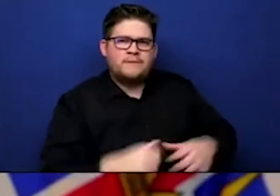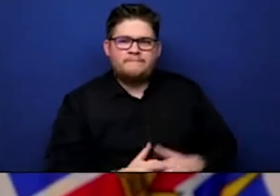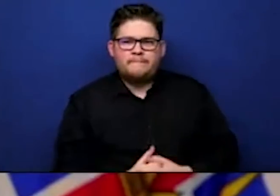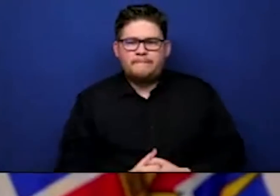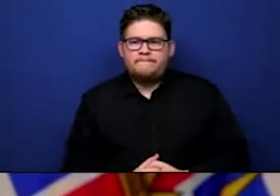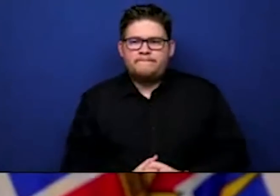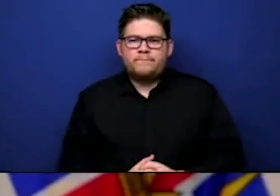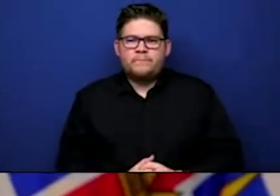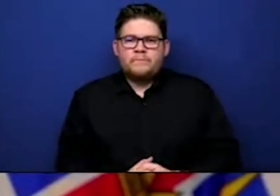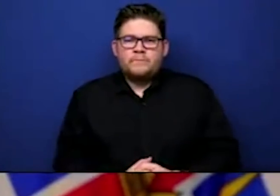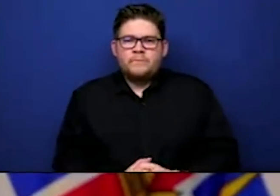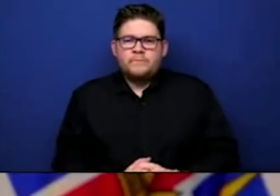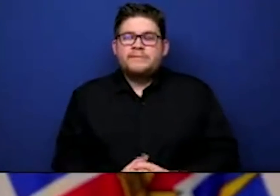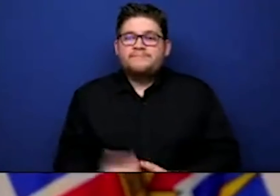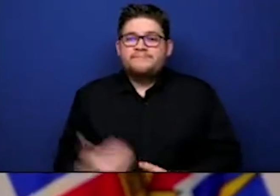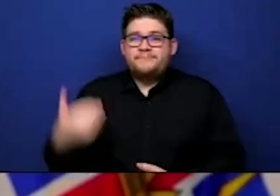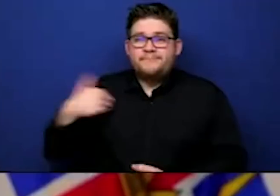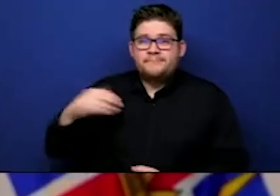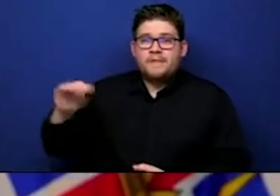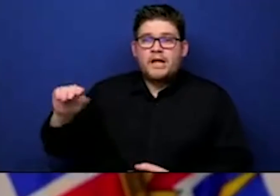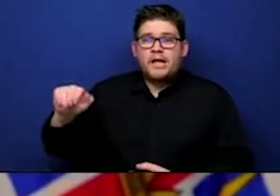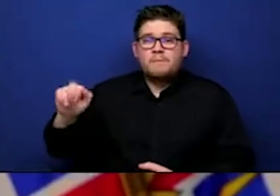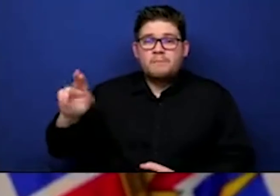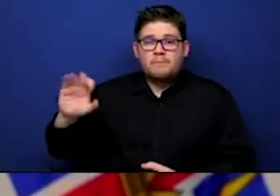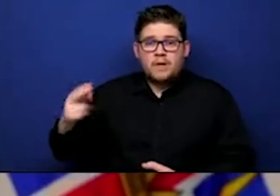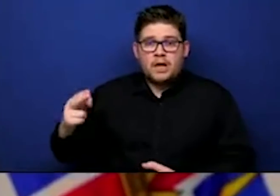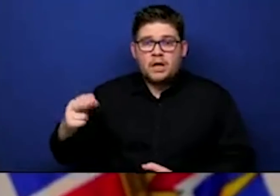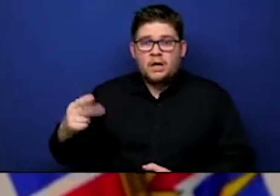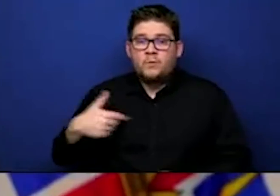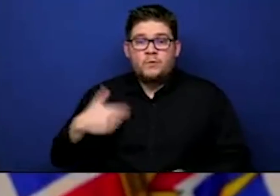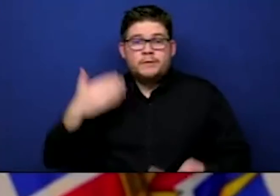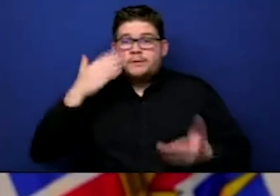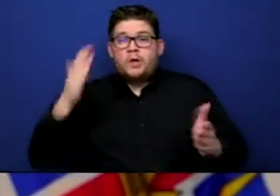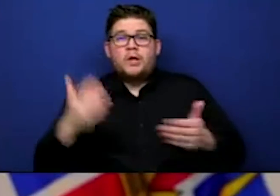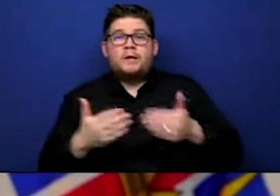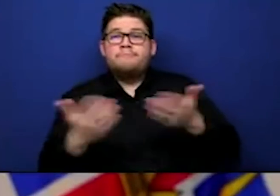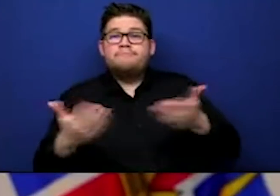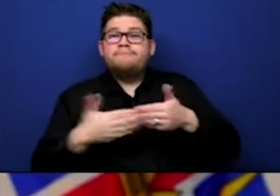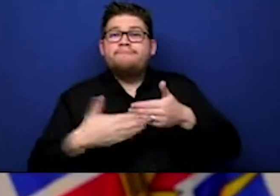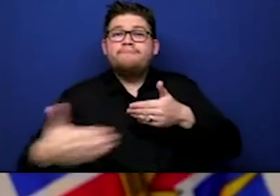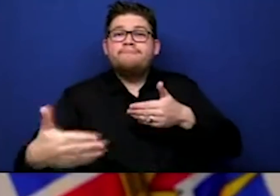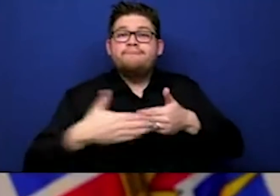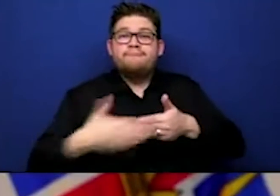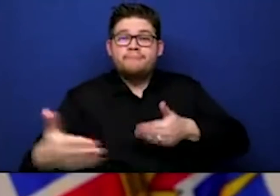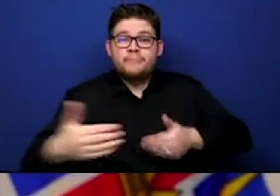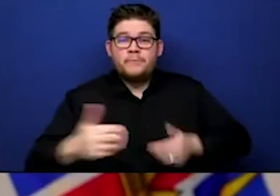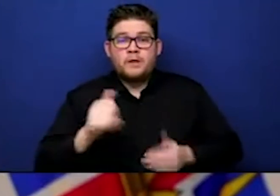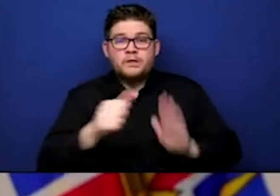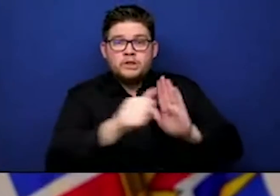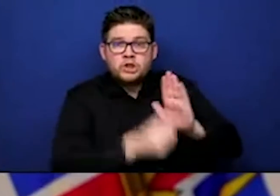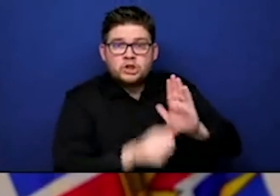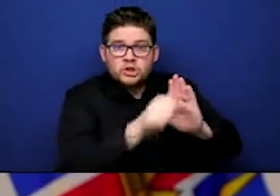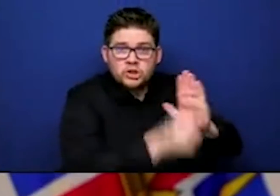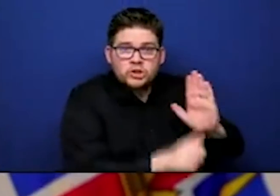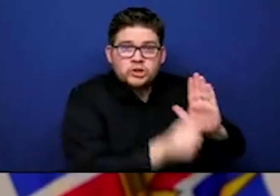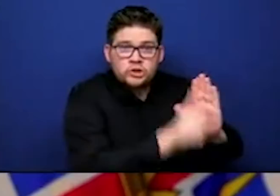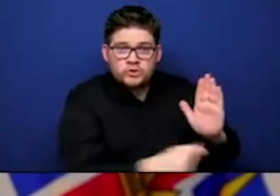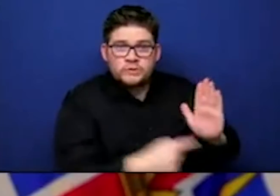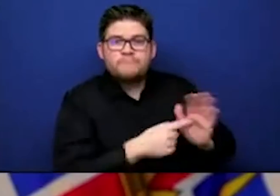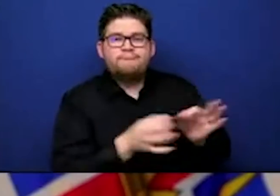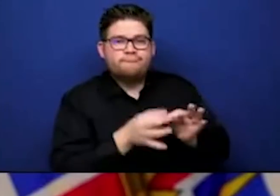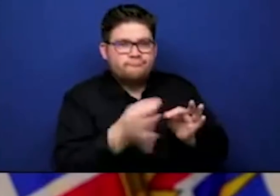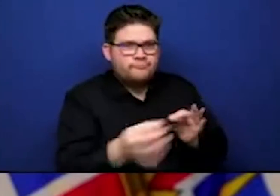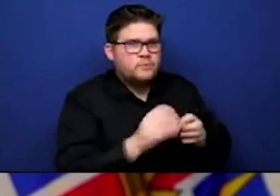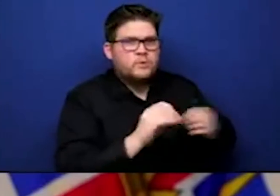know what was in store, we stopped all scheduled surgeries. This way, we're able to do it with